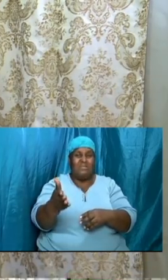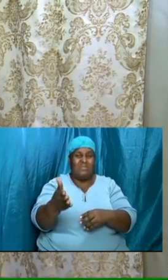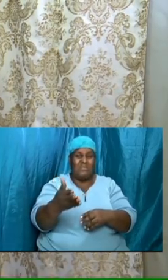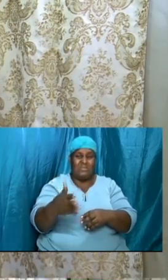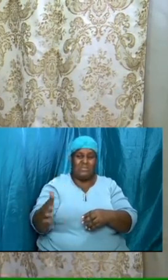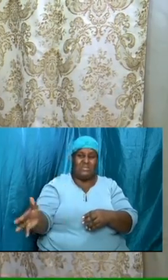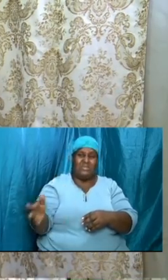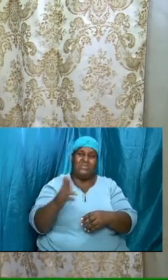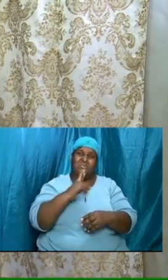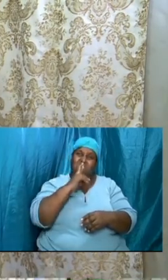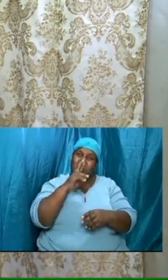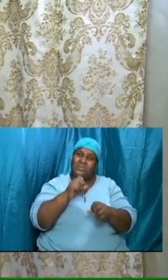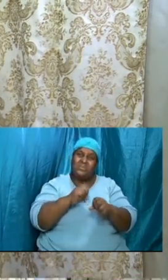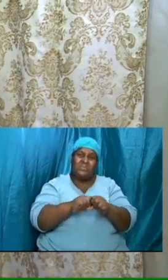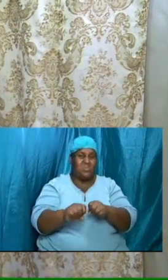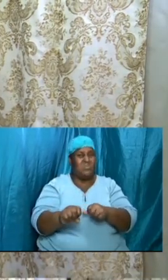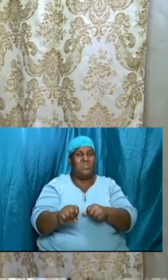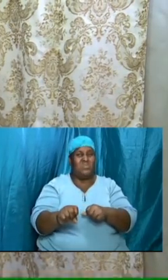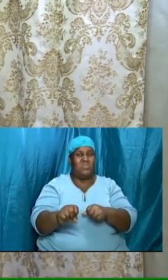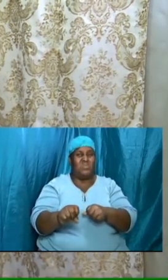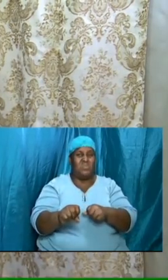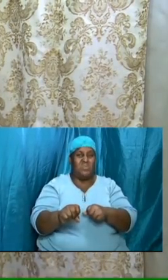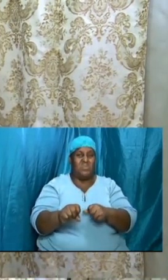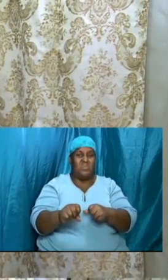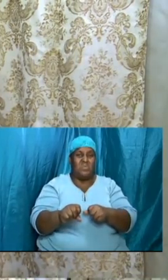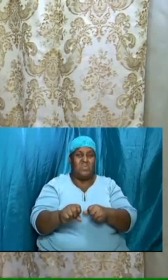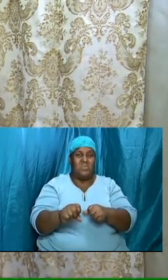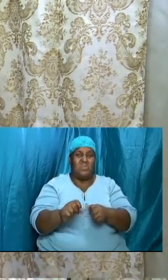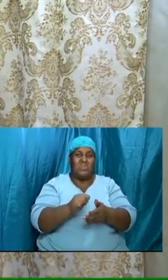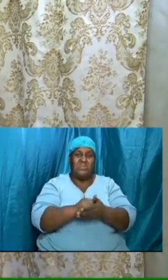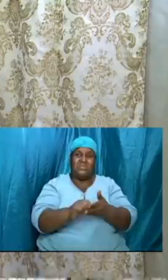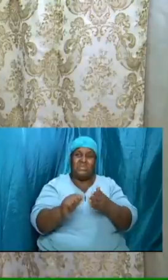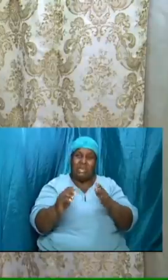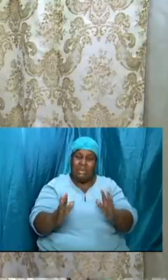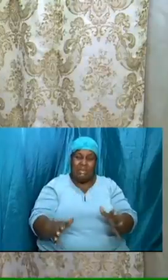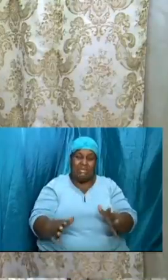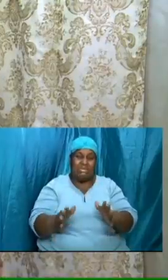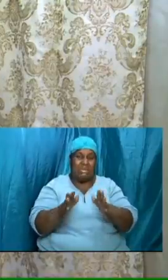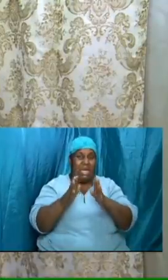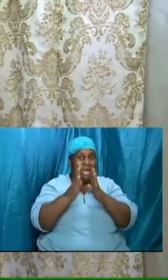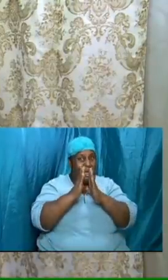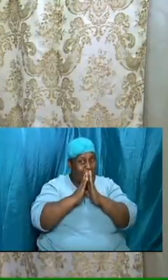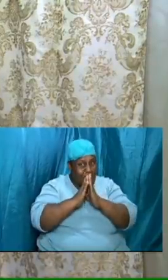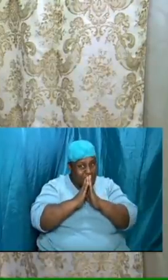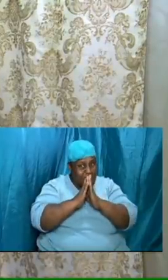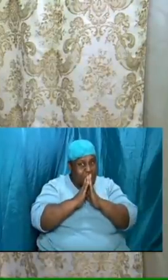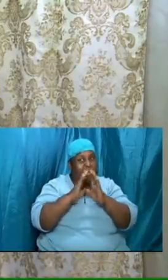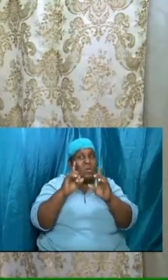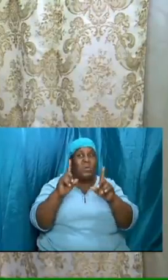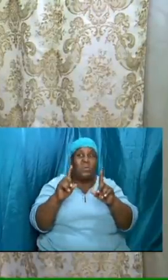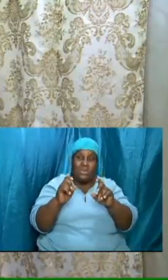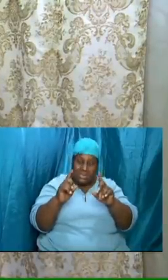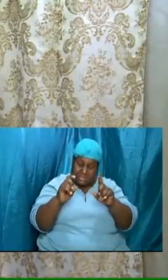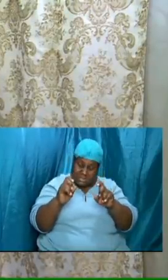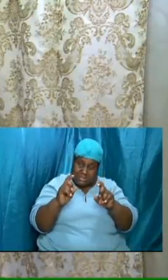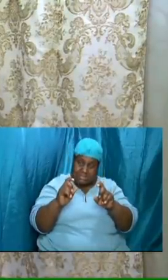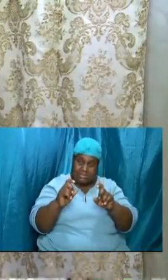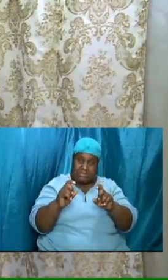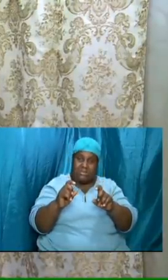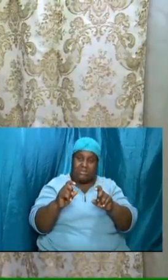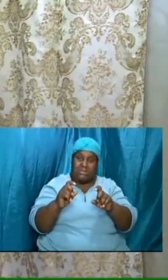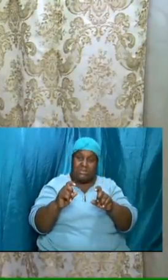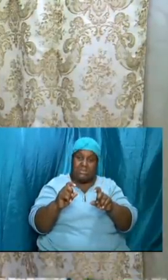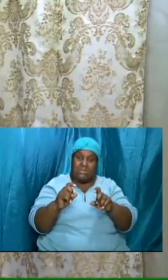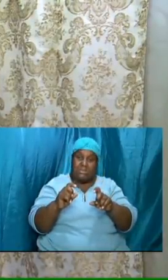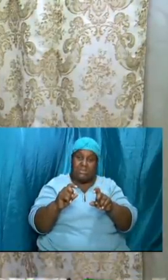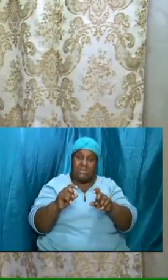are still inquiring asking for an expansion on some of the things that we had discussed about heaven heaven